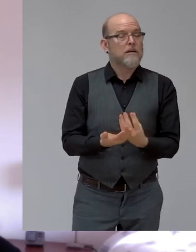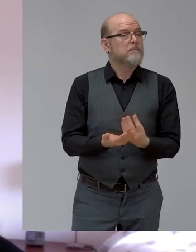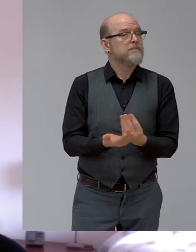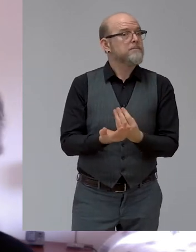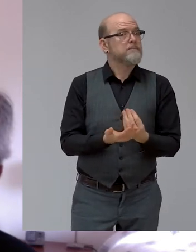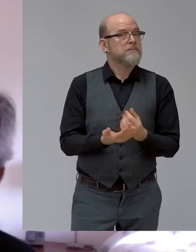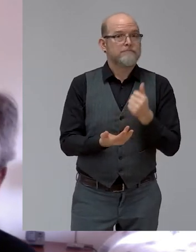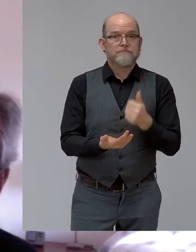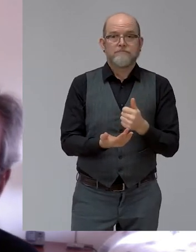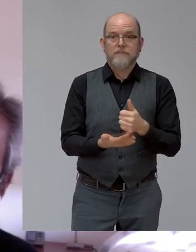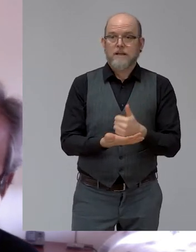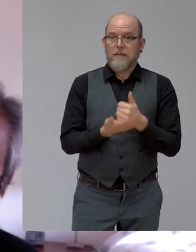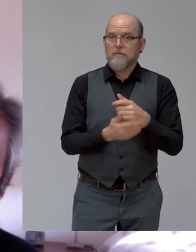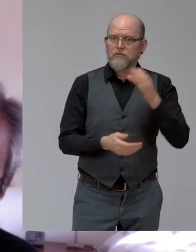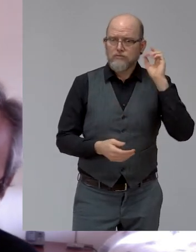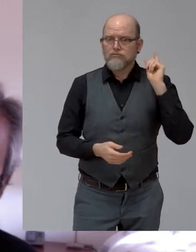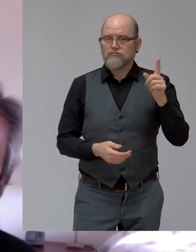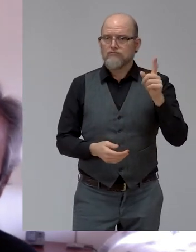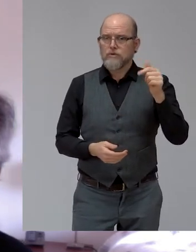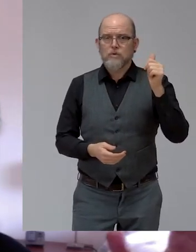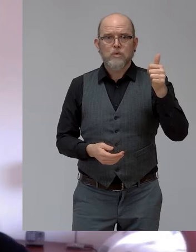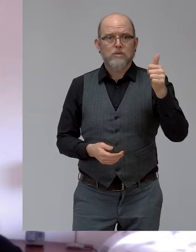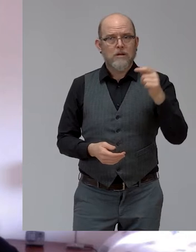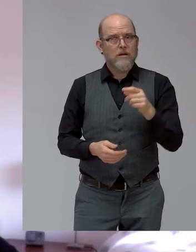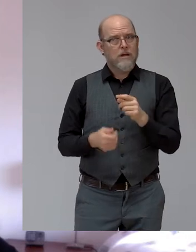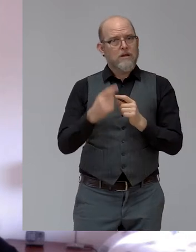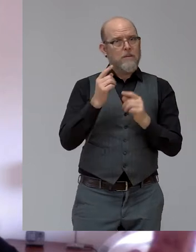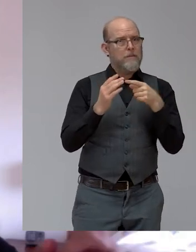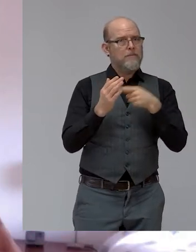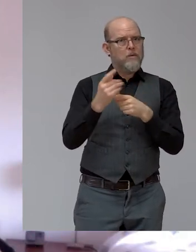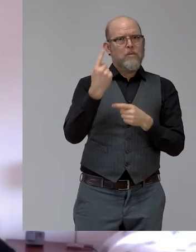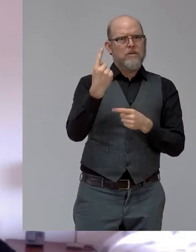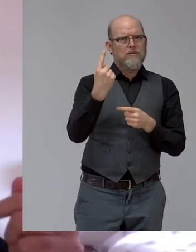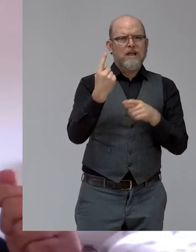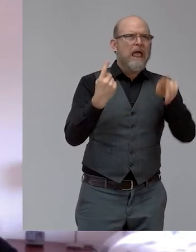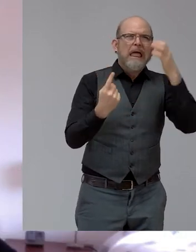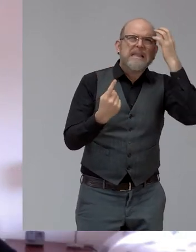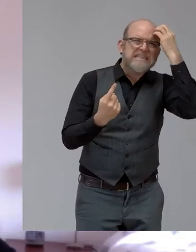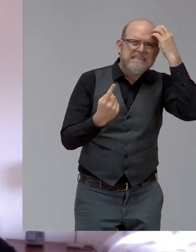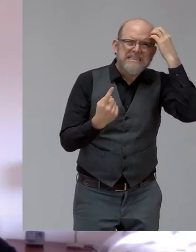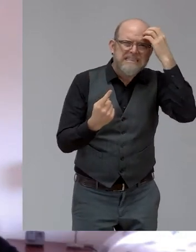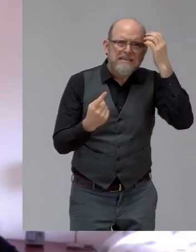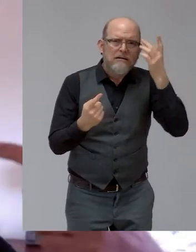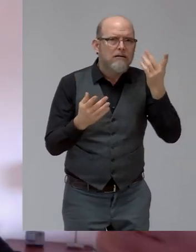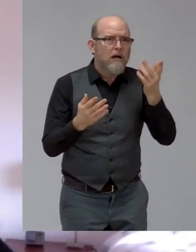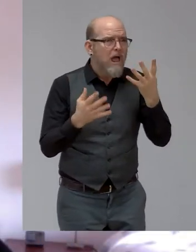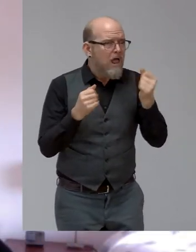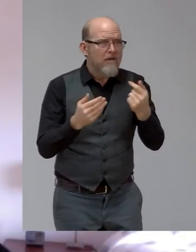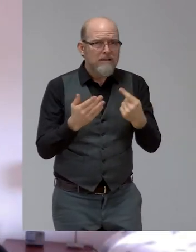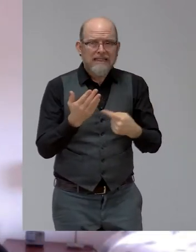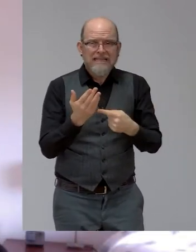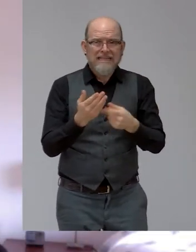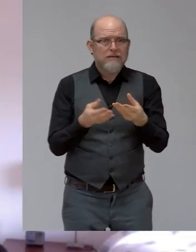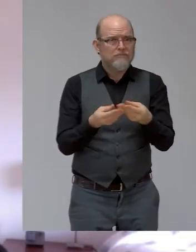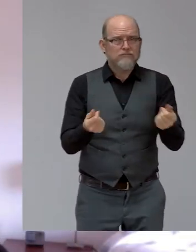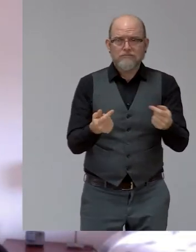So that's point number two. So point number one, don't think of it as an extreme, think of it as an continuum. Point number two, employee base must be reflective